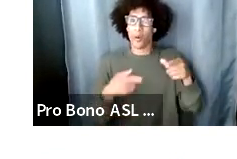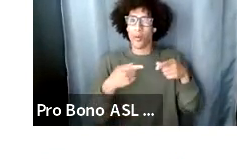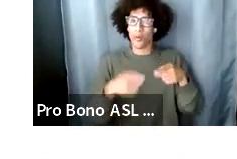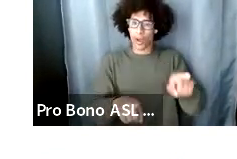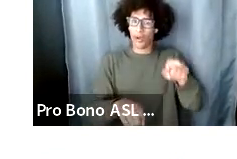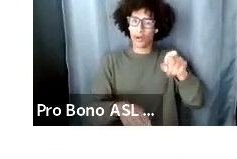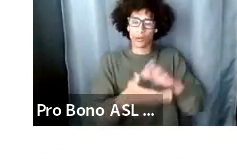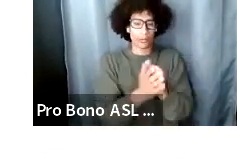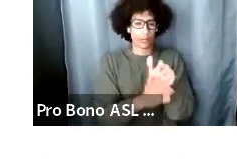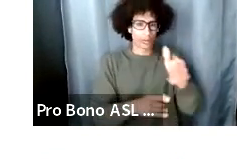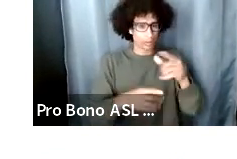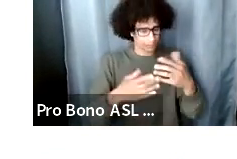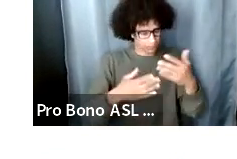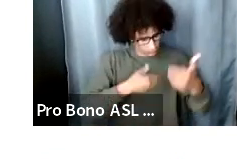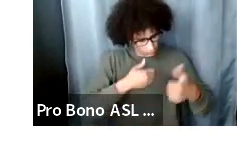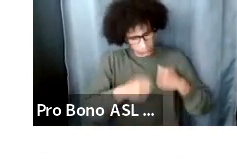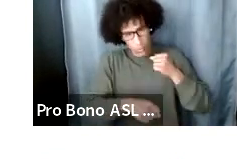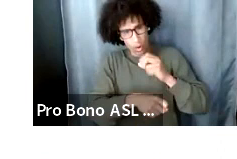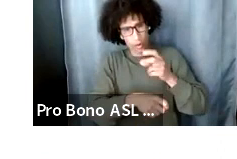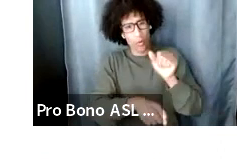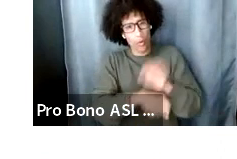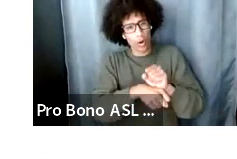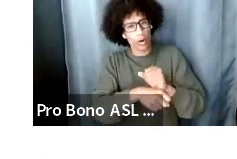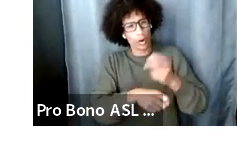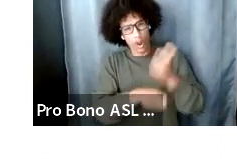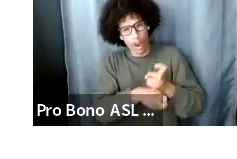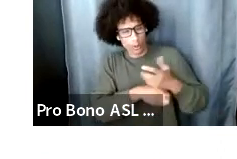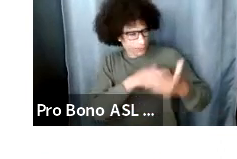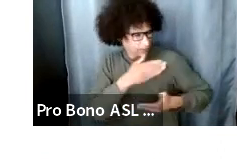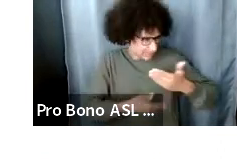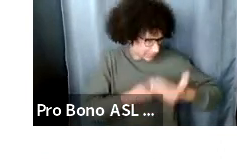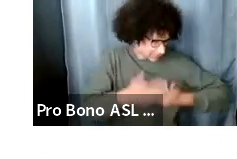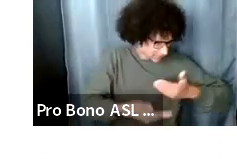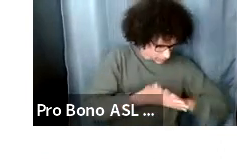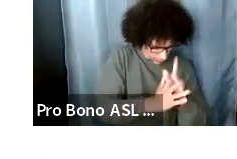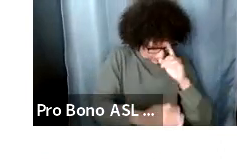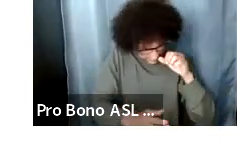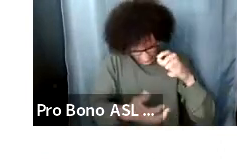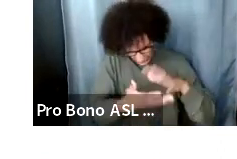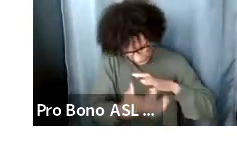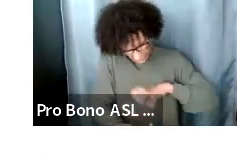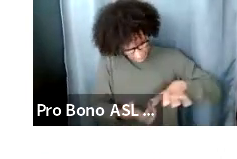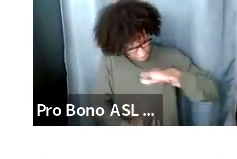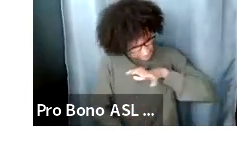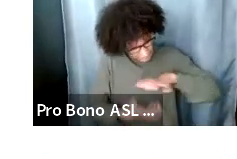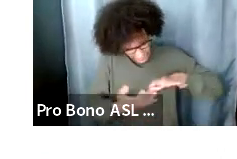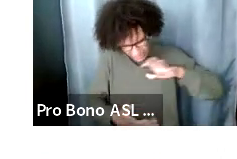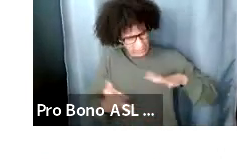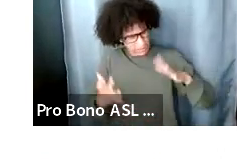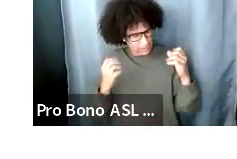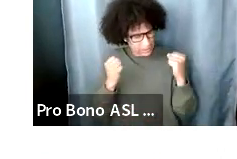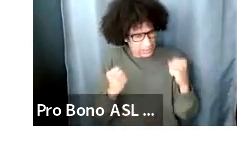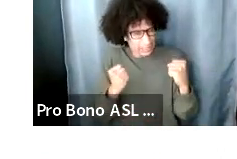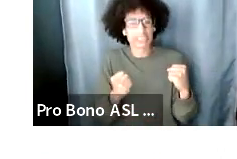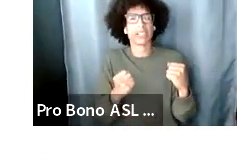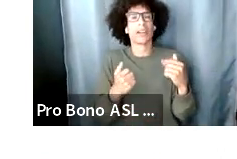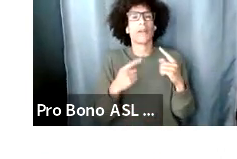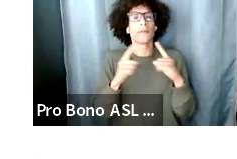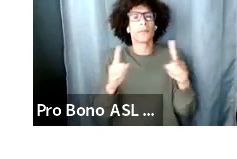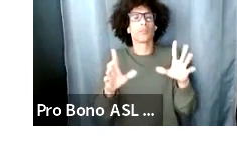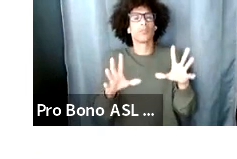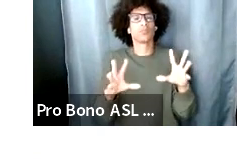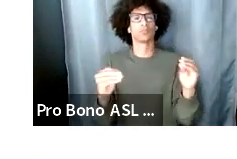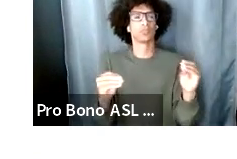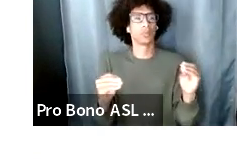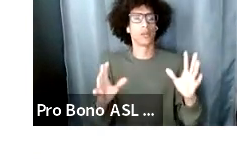um you want to get it heard plays are supposed to be seen and heard um i always advocate you have a